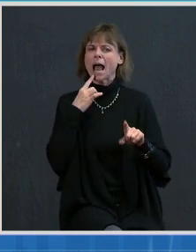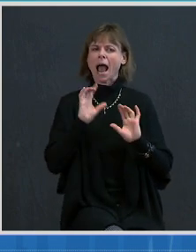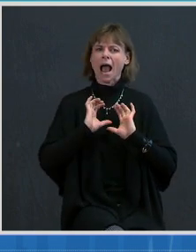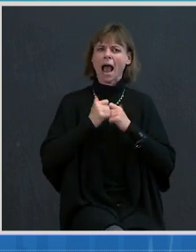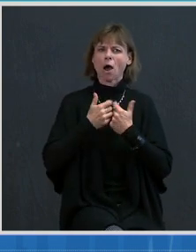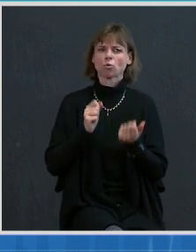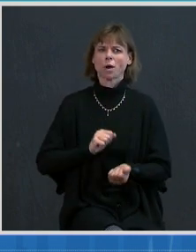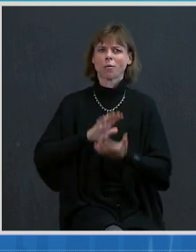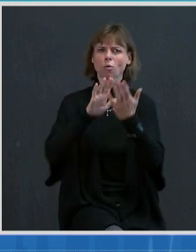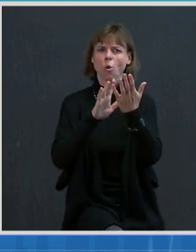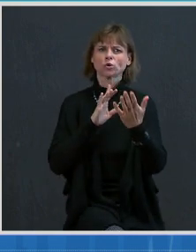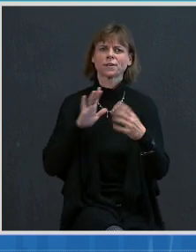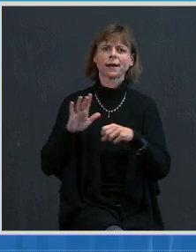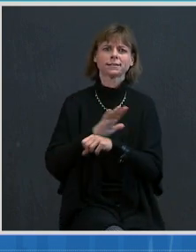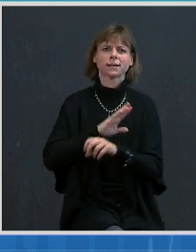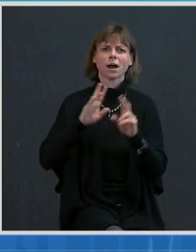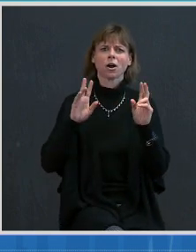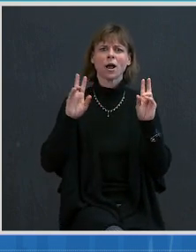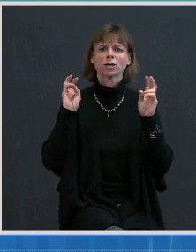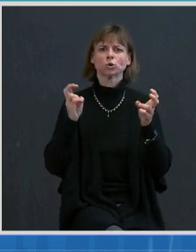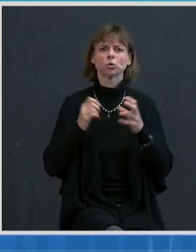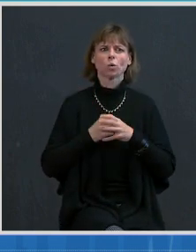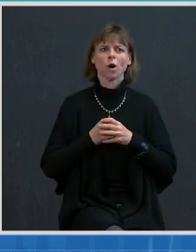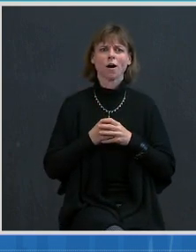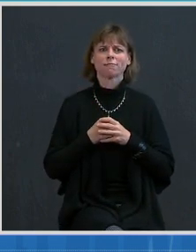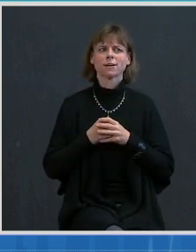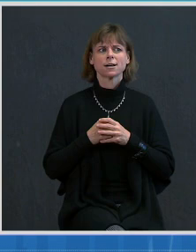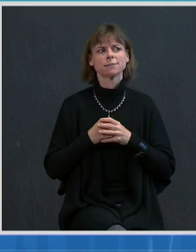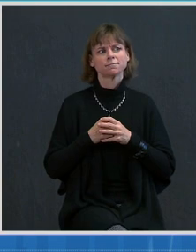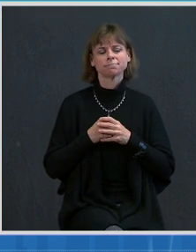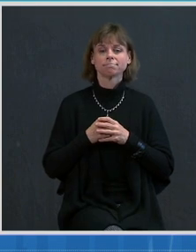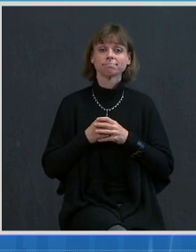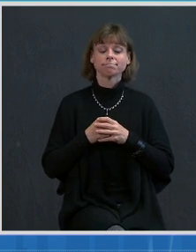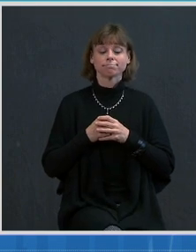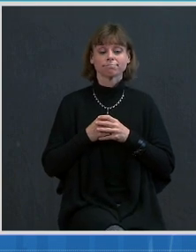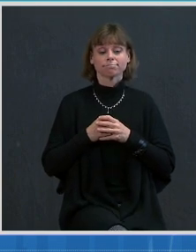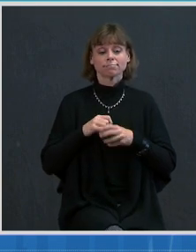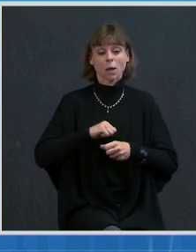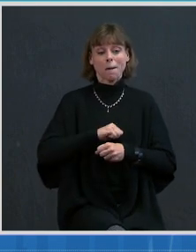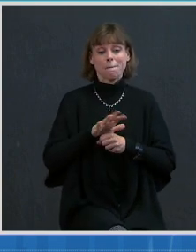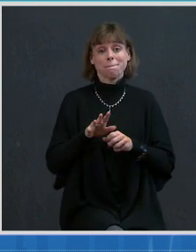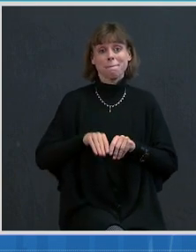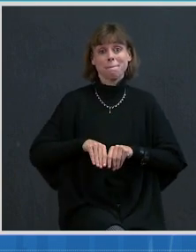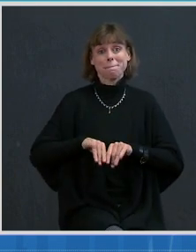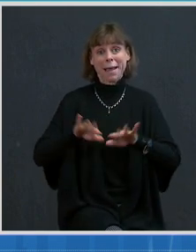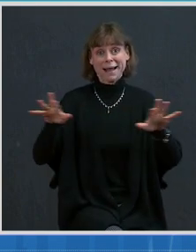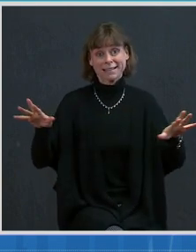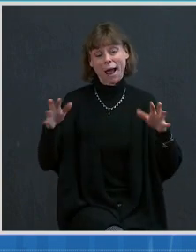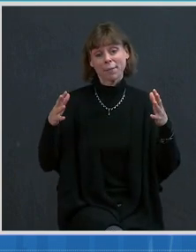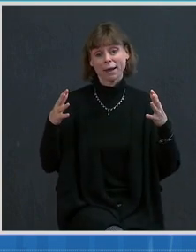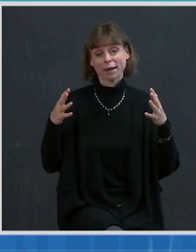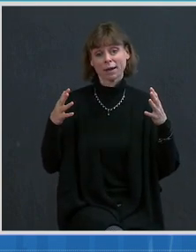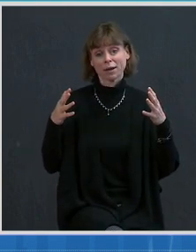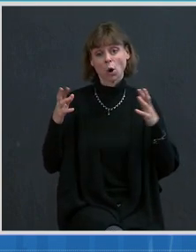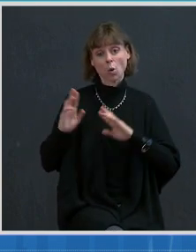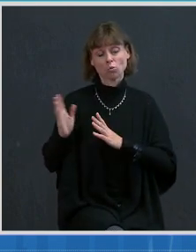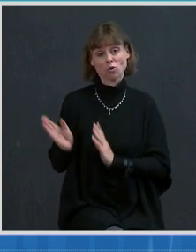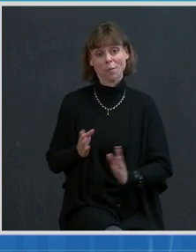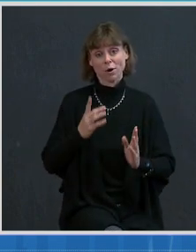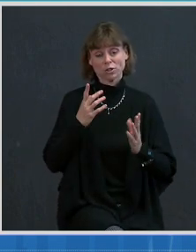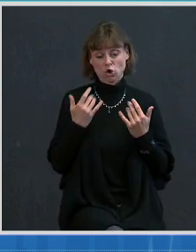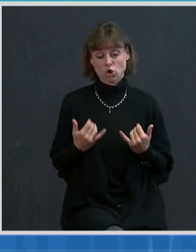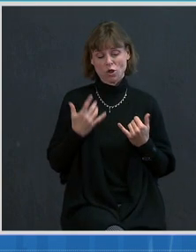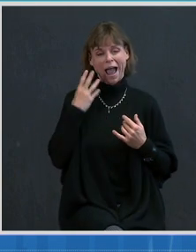the entire issue of pandemic preparedness currently and for future pandemics? If I have the first slide,